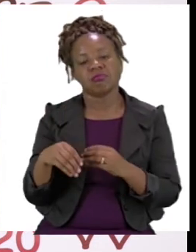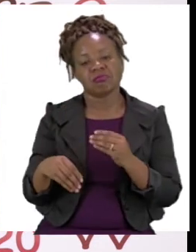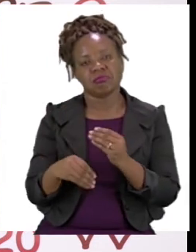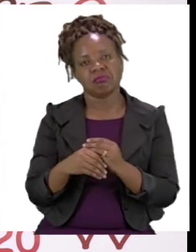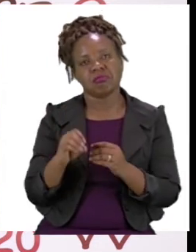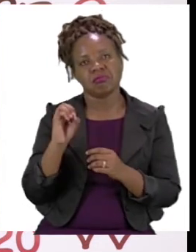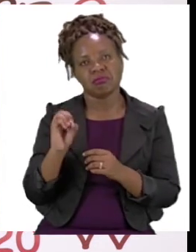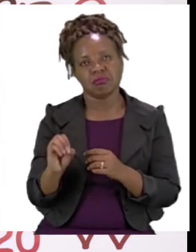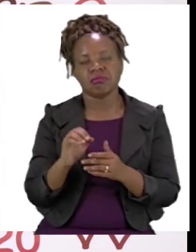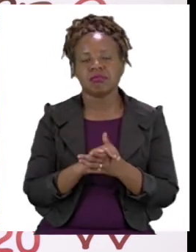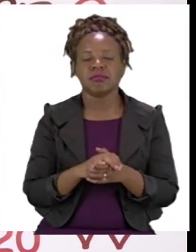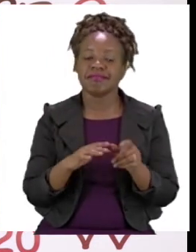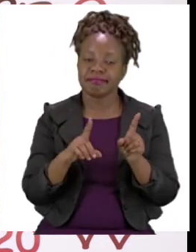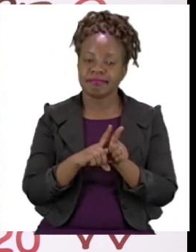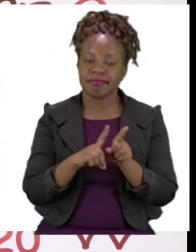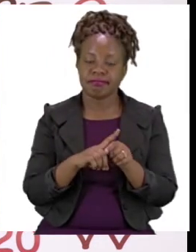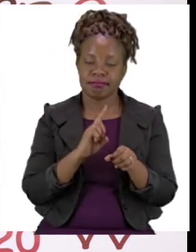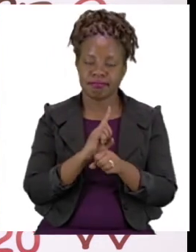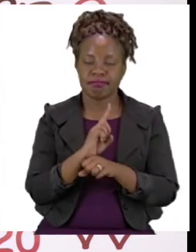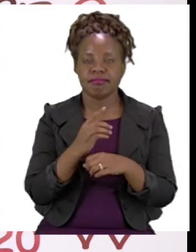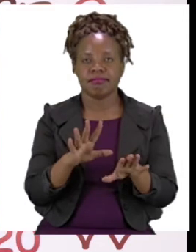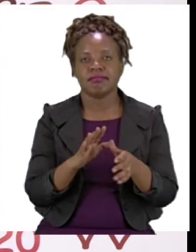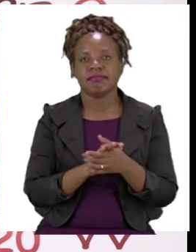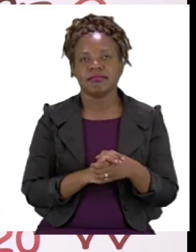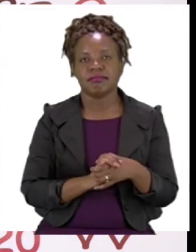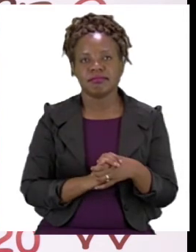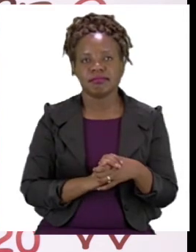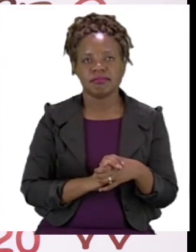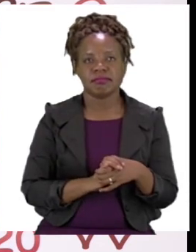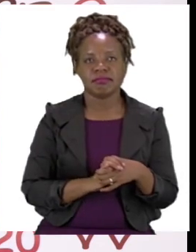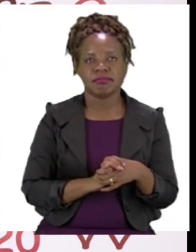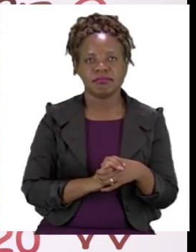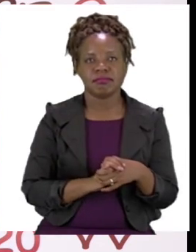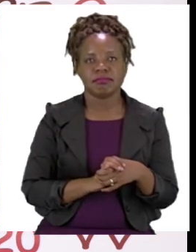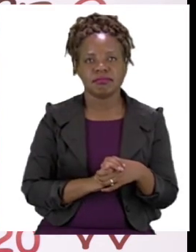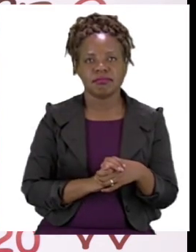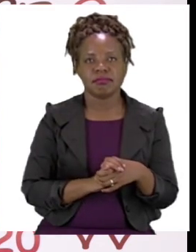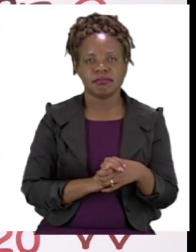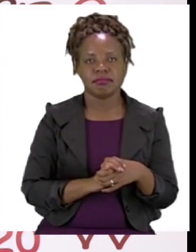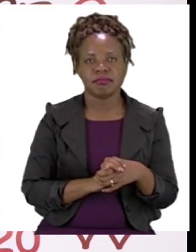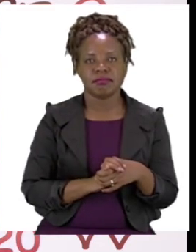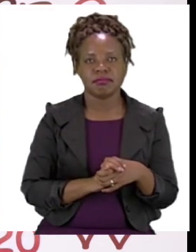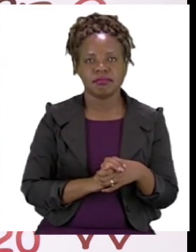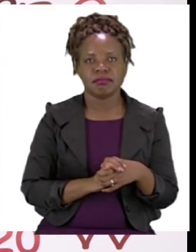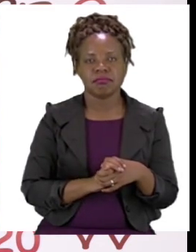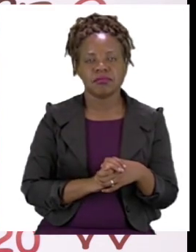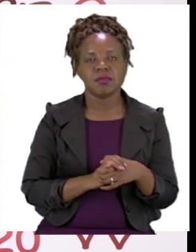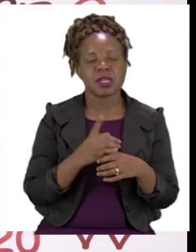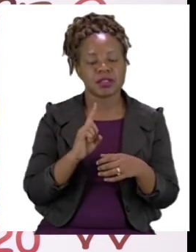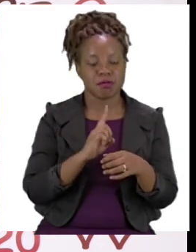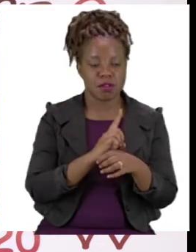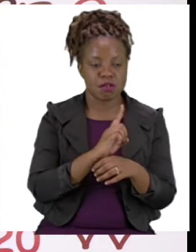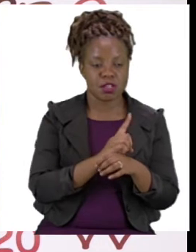and then we'll be able to find our answer. But before we go where the arrow is pointing we